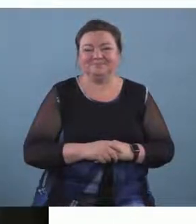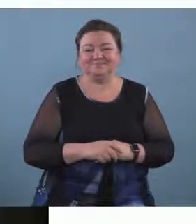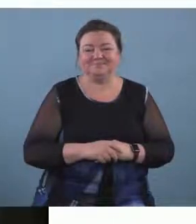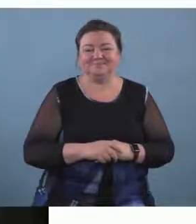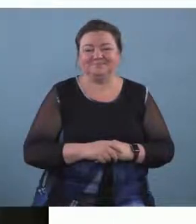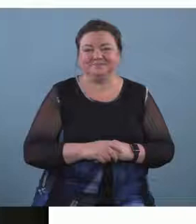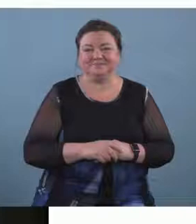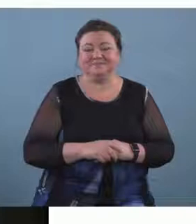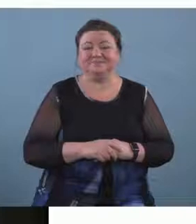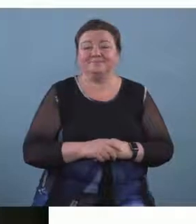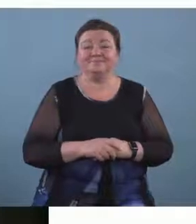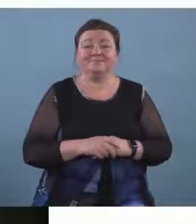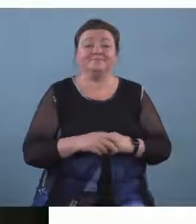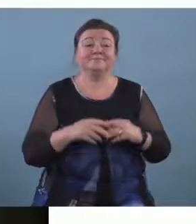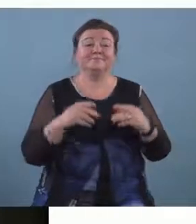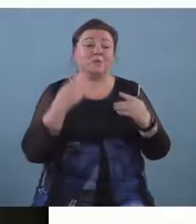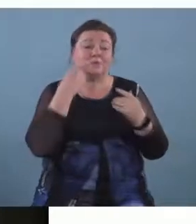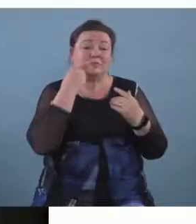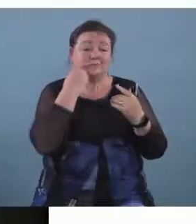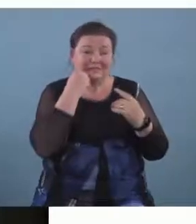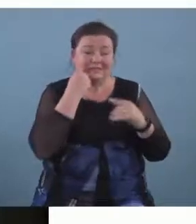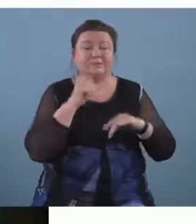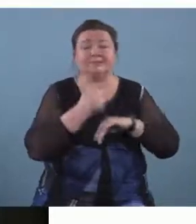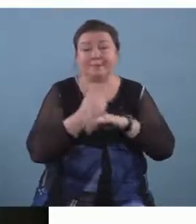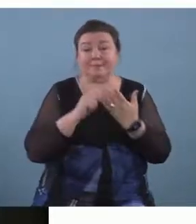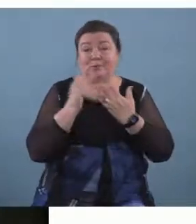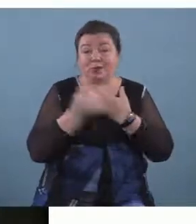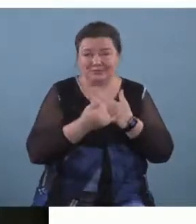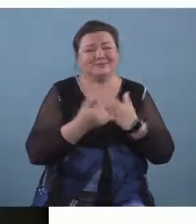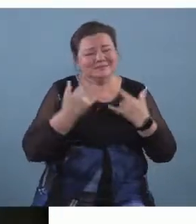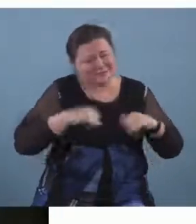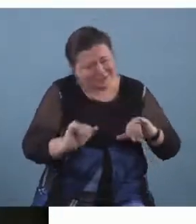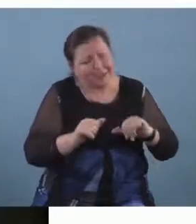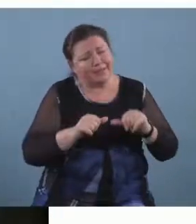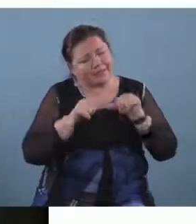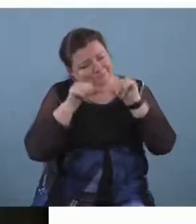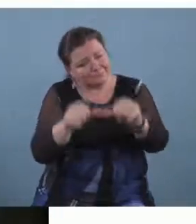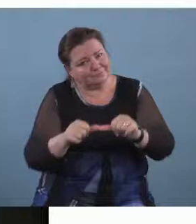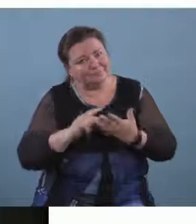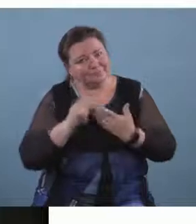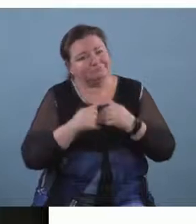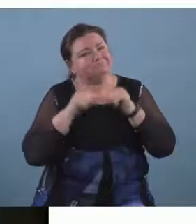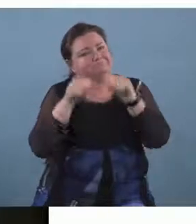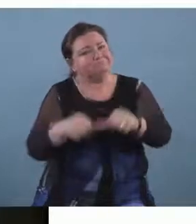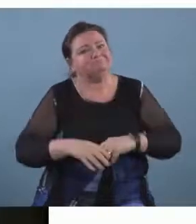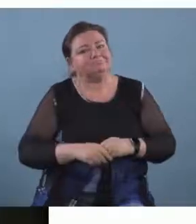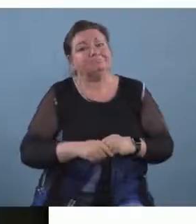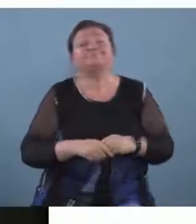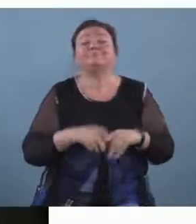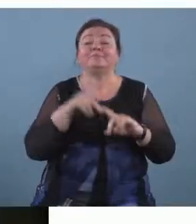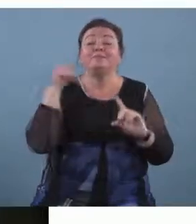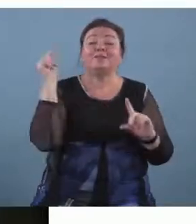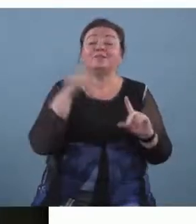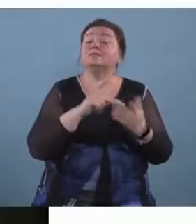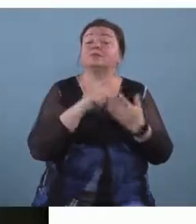so recently we did a project we are still doing this it's ongoing and uh we are working